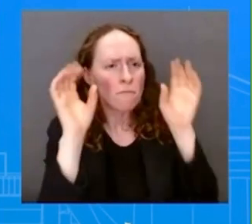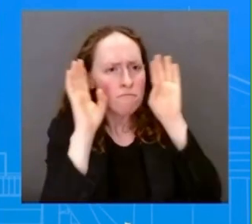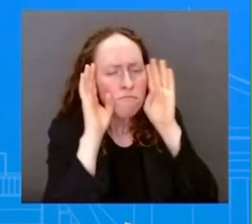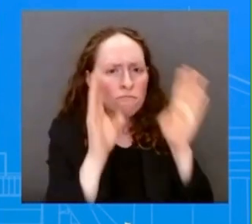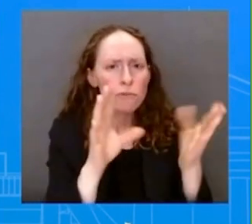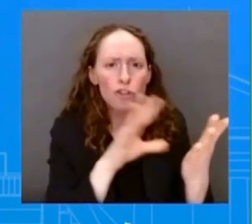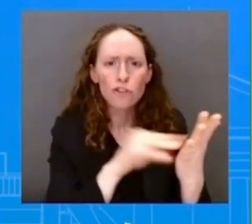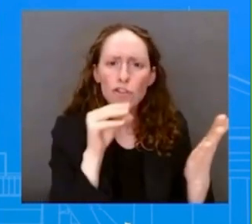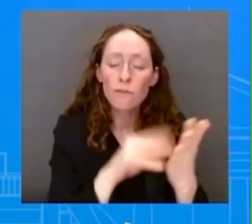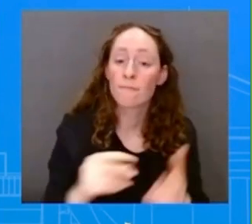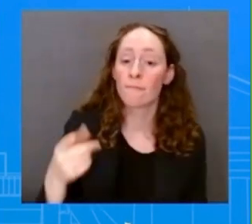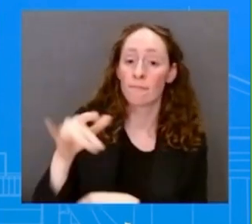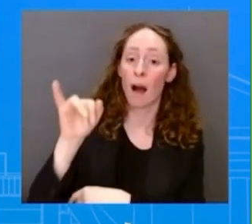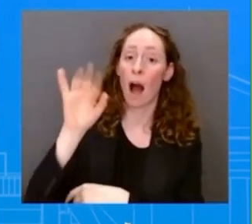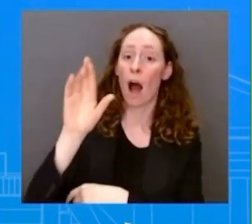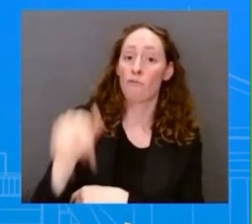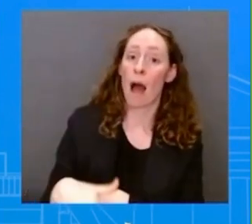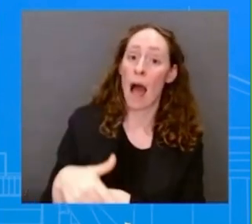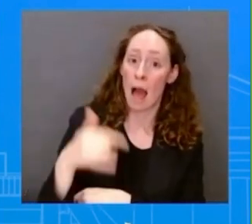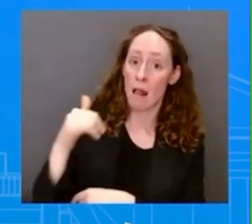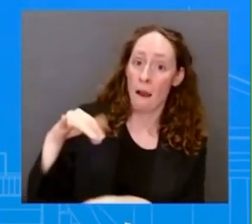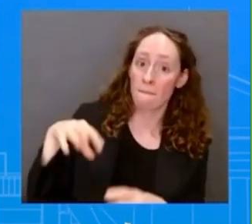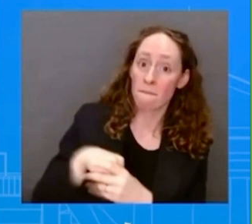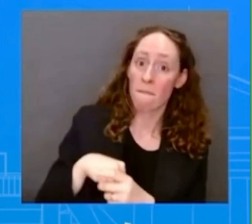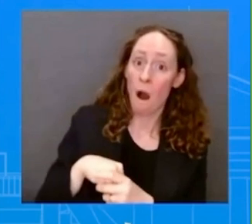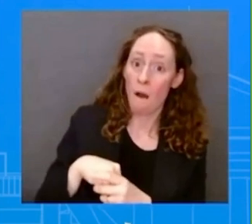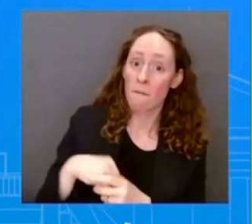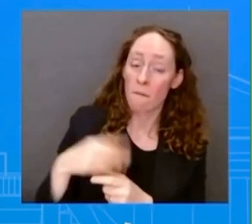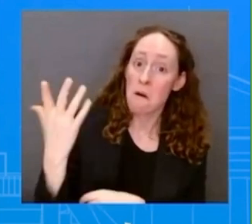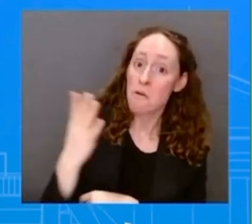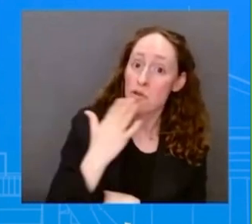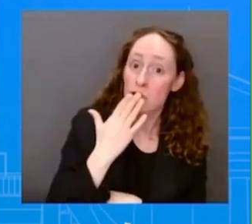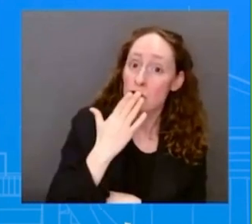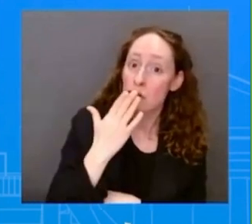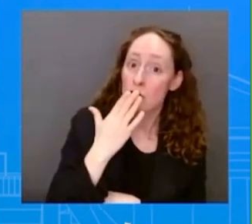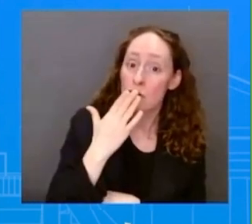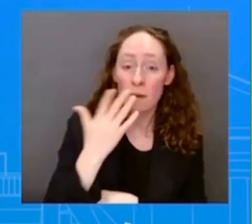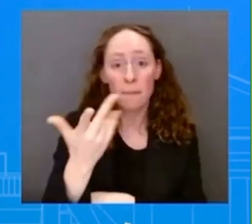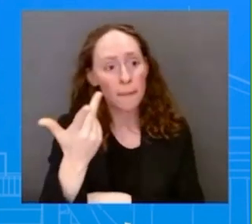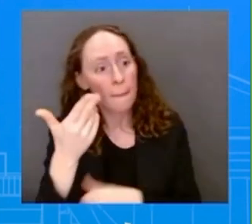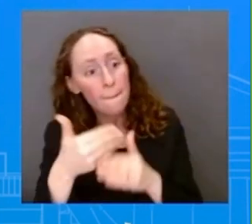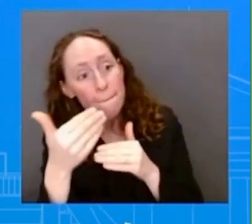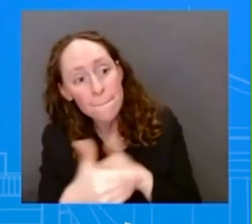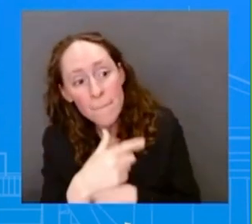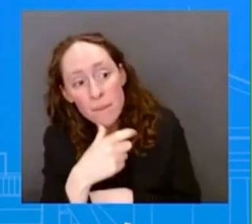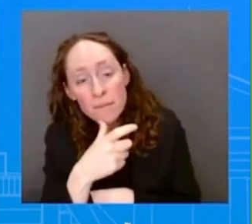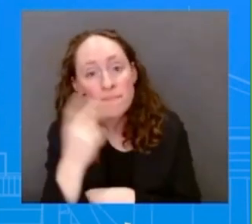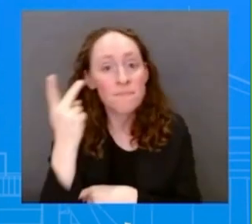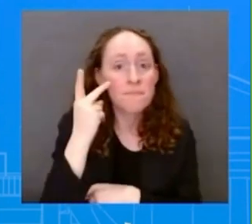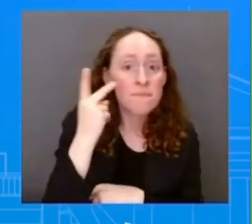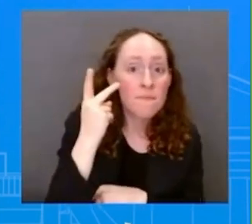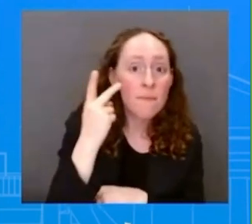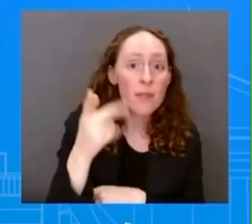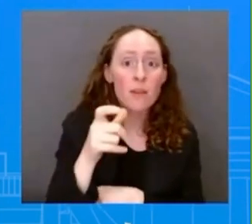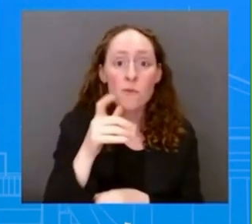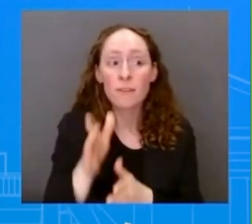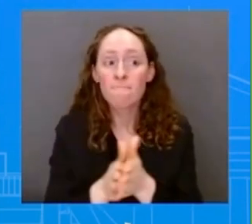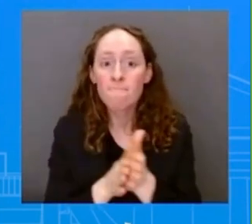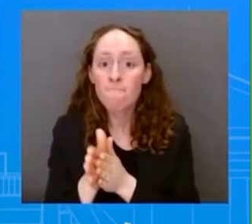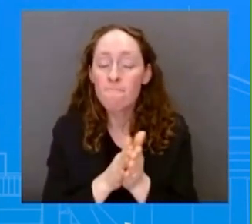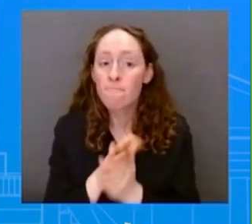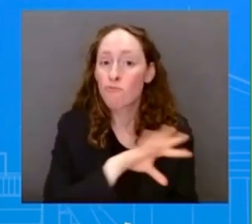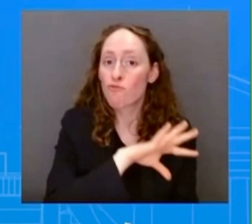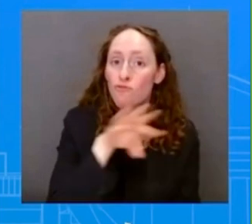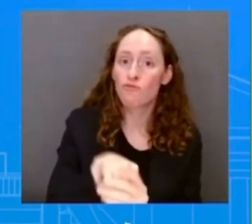who gets invited to attend and who participates. But we would hope that that all democracies,